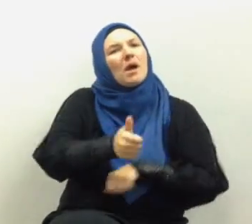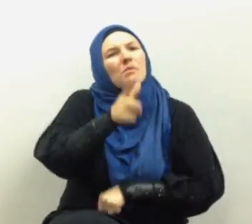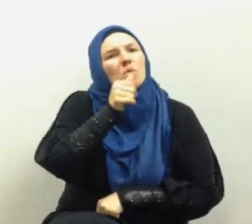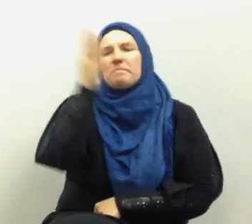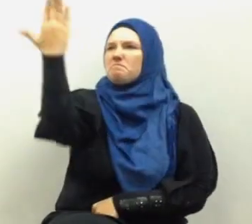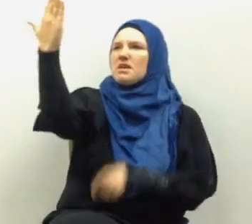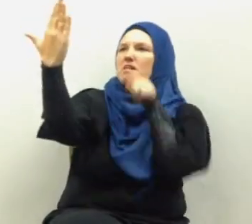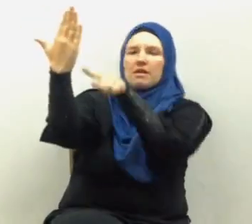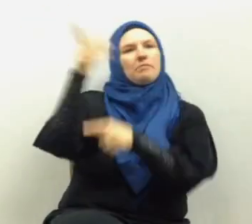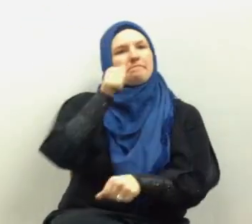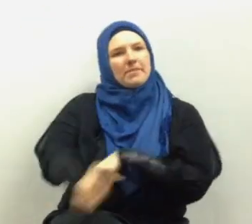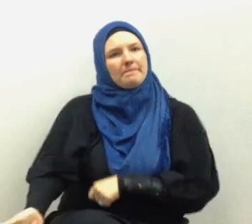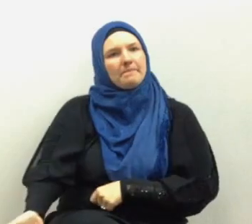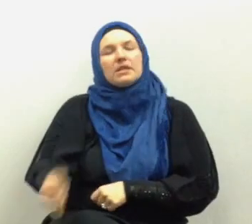the mirror